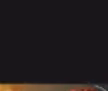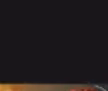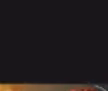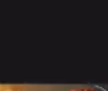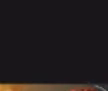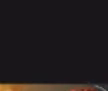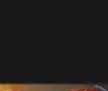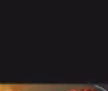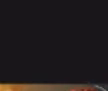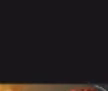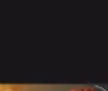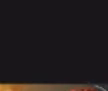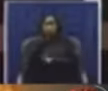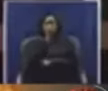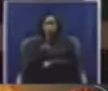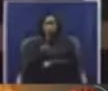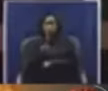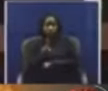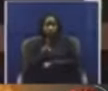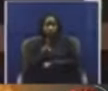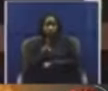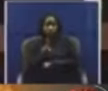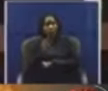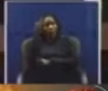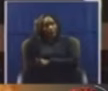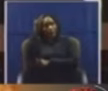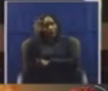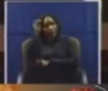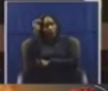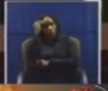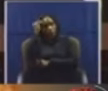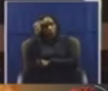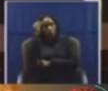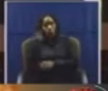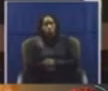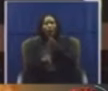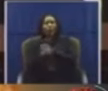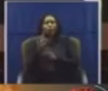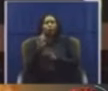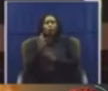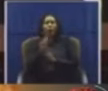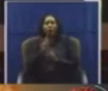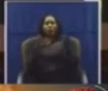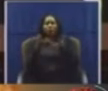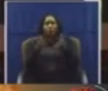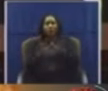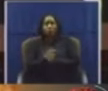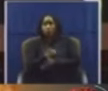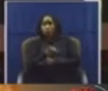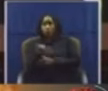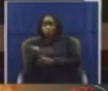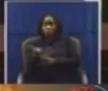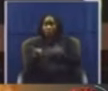question is, does the government know what has since happened to those who were